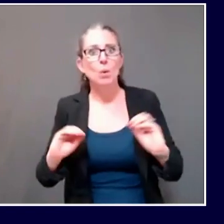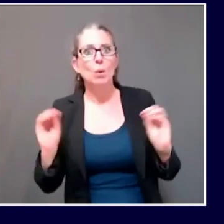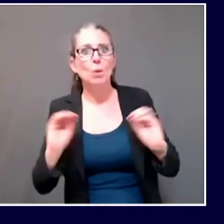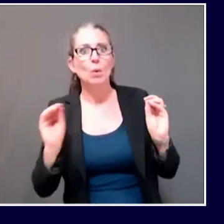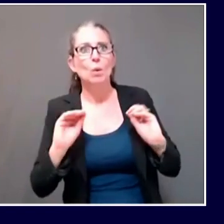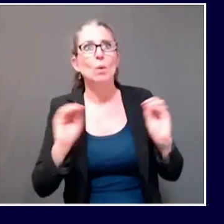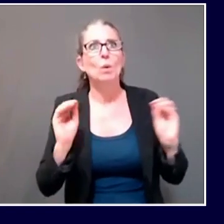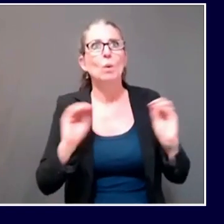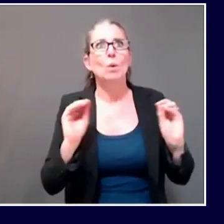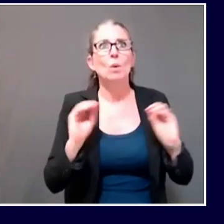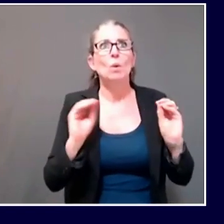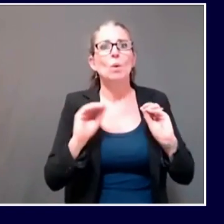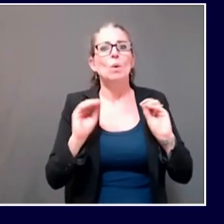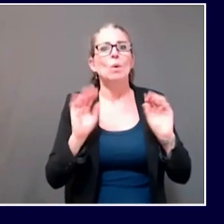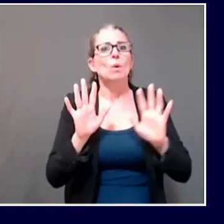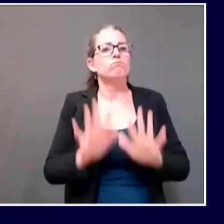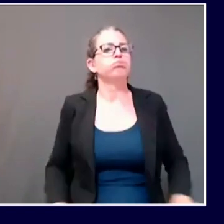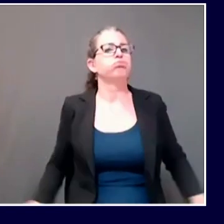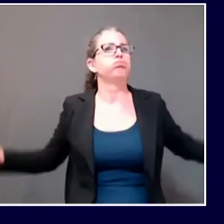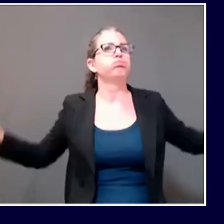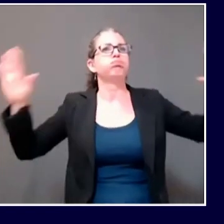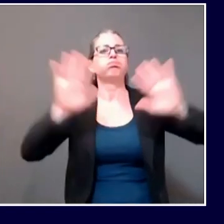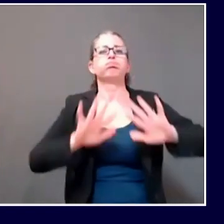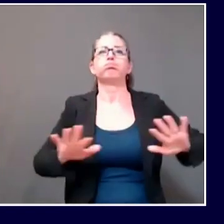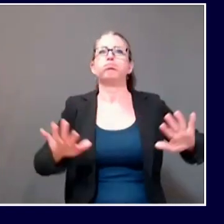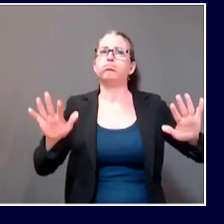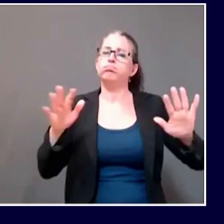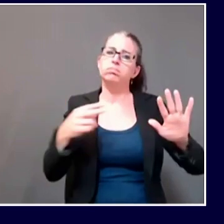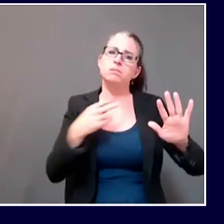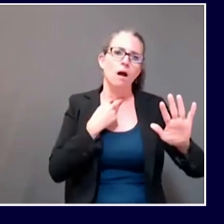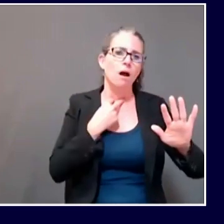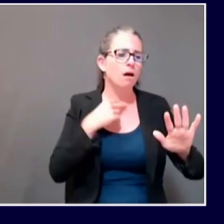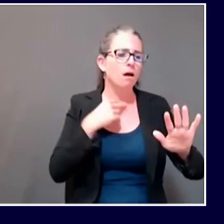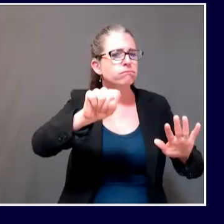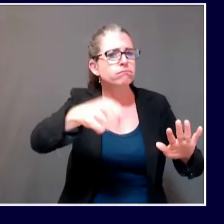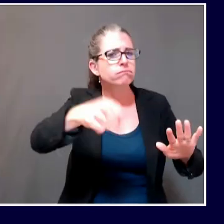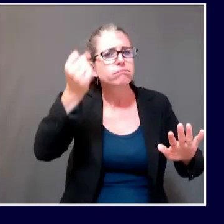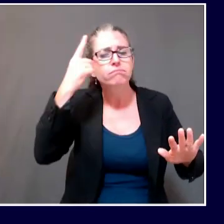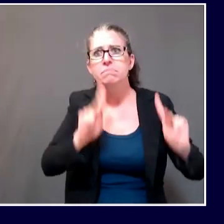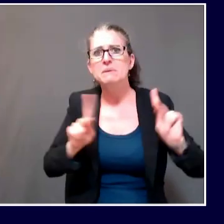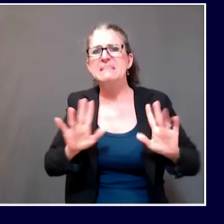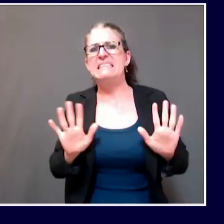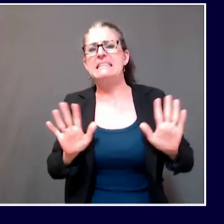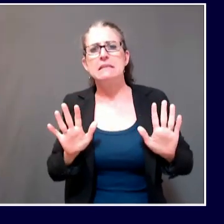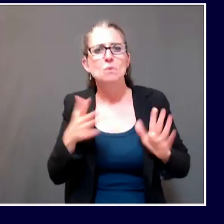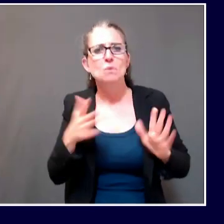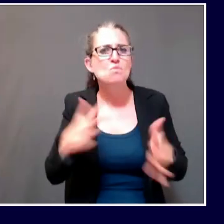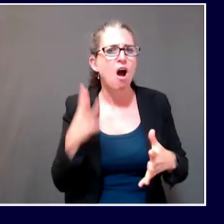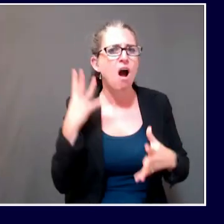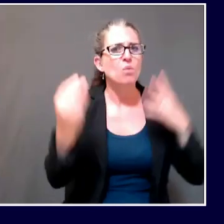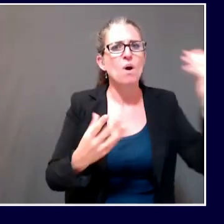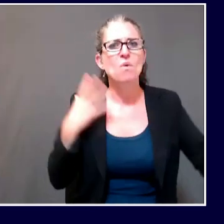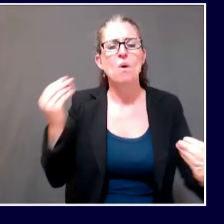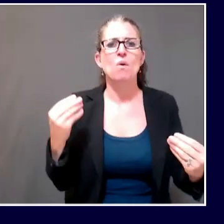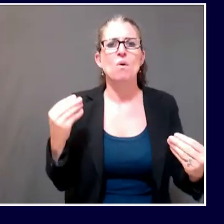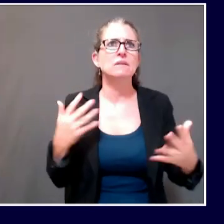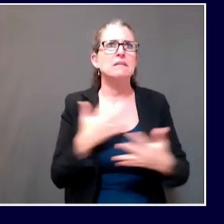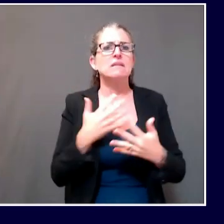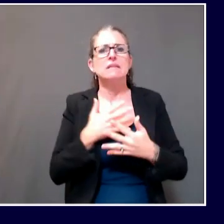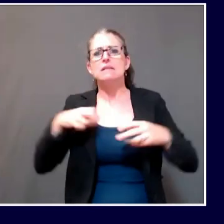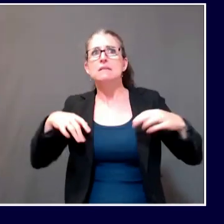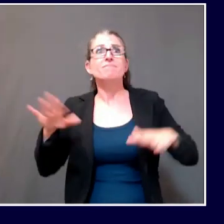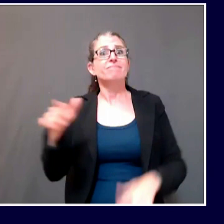country have all impacted our economy, from farms and fisheries to retail, recreation, hospitality